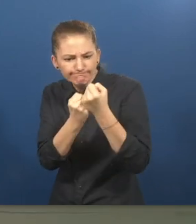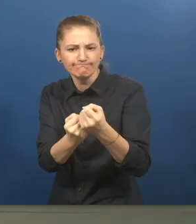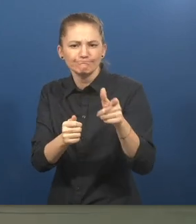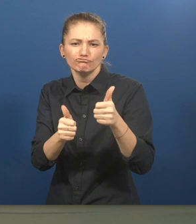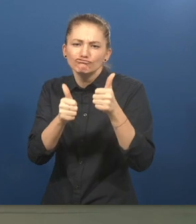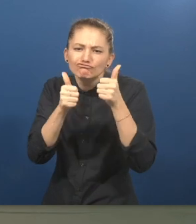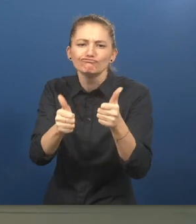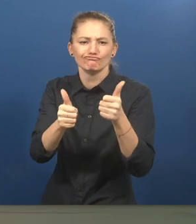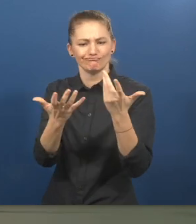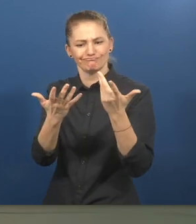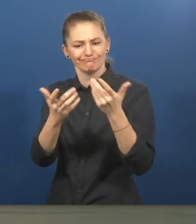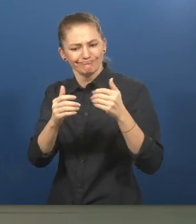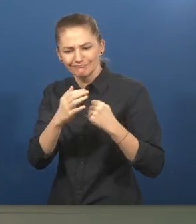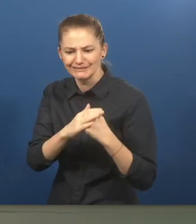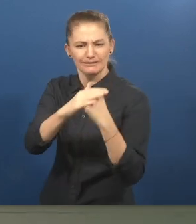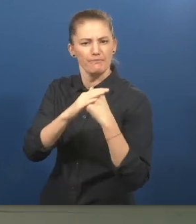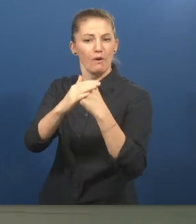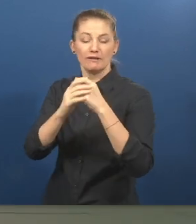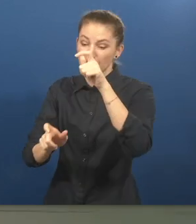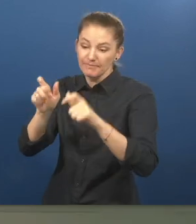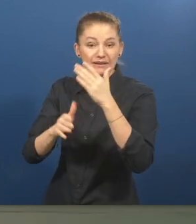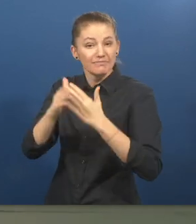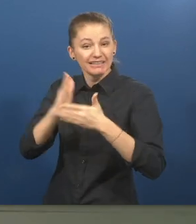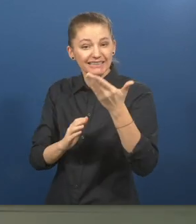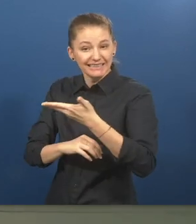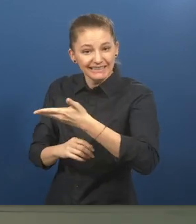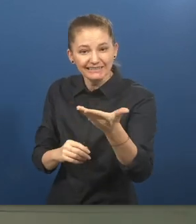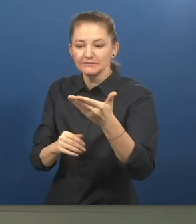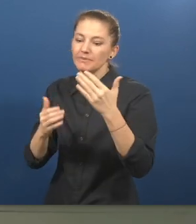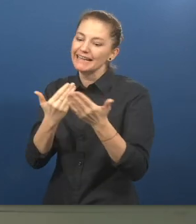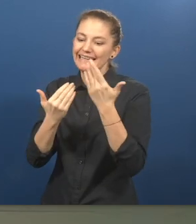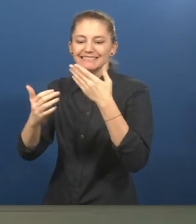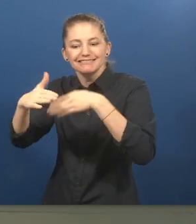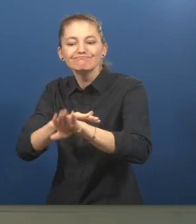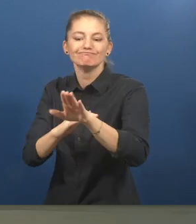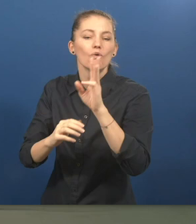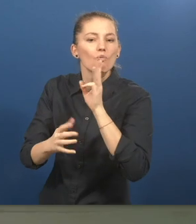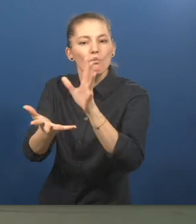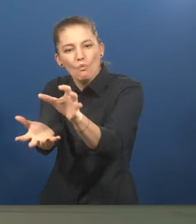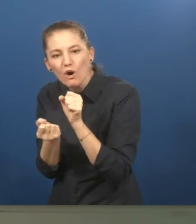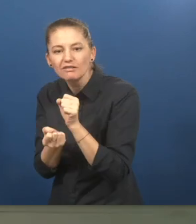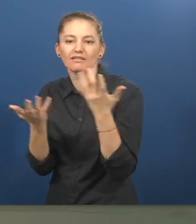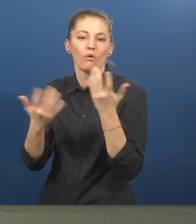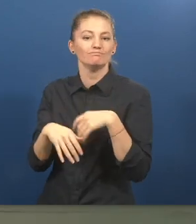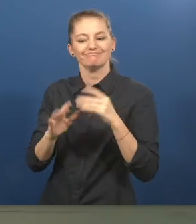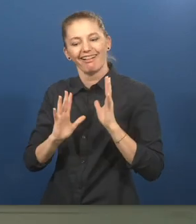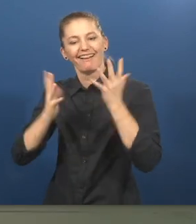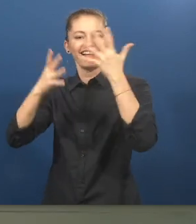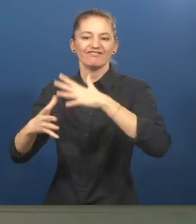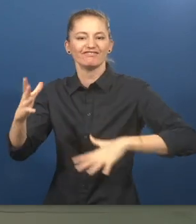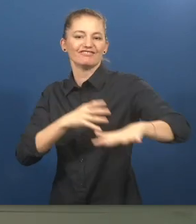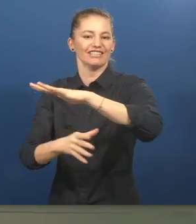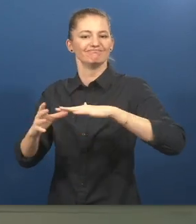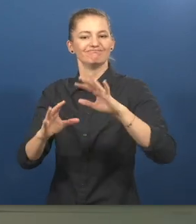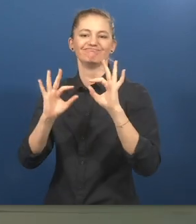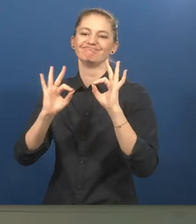which they could work to really support those people with disabilities in accessing water and the livelihoods in a